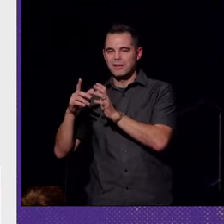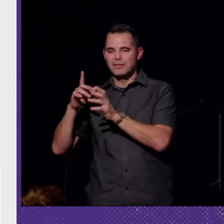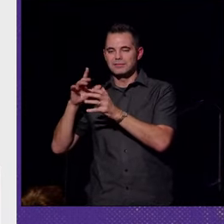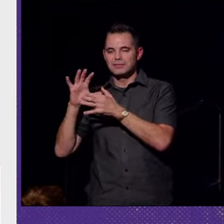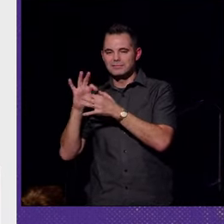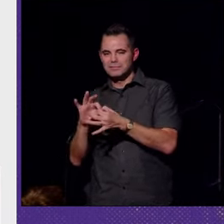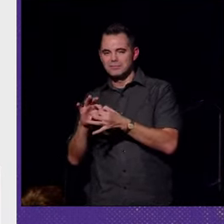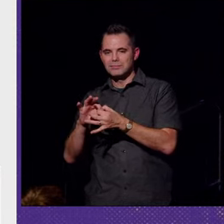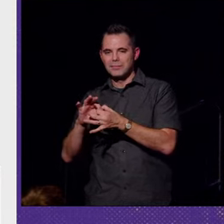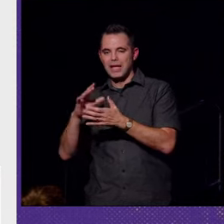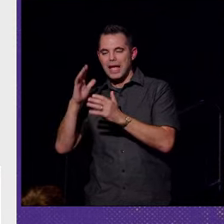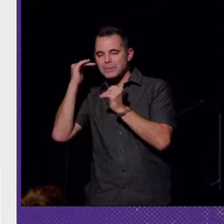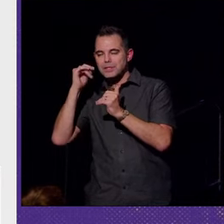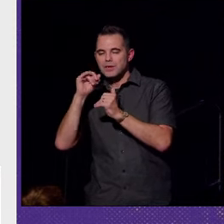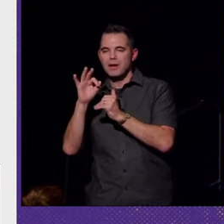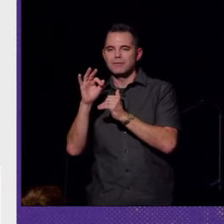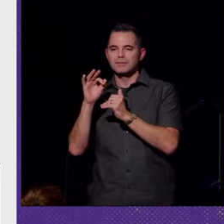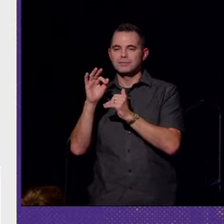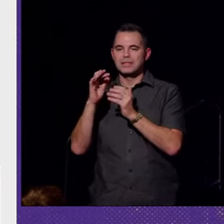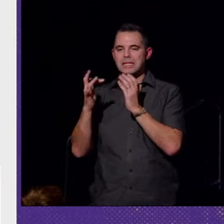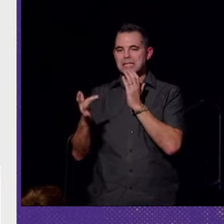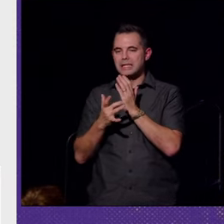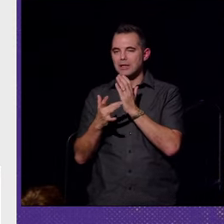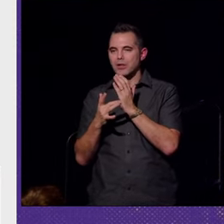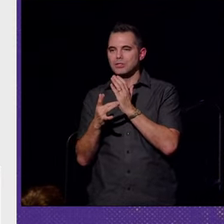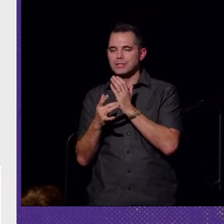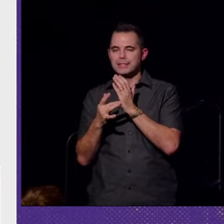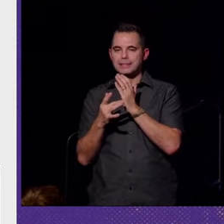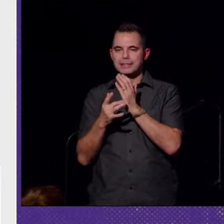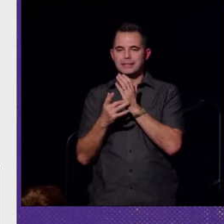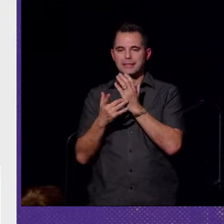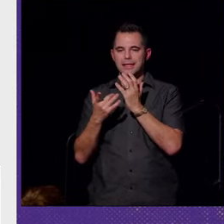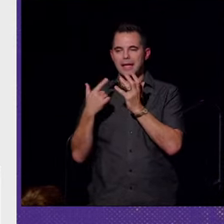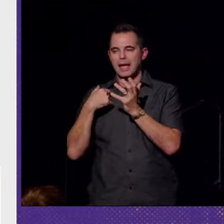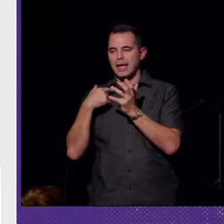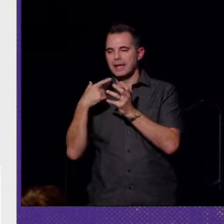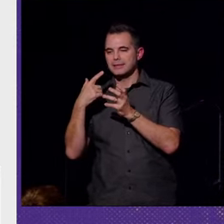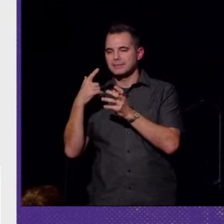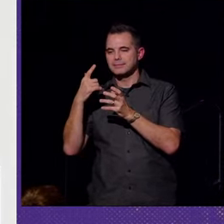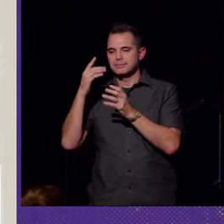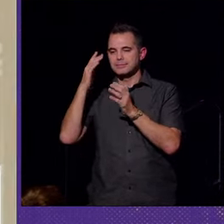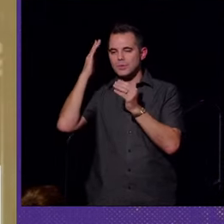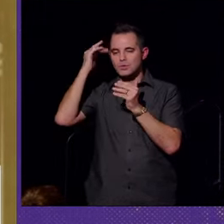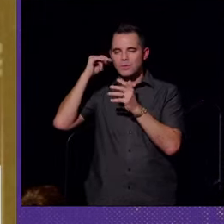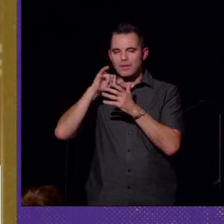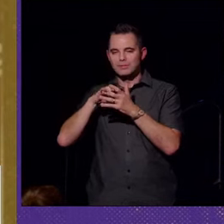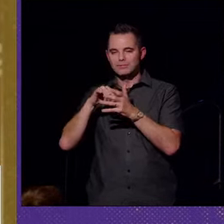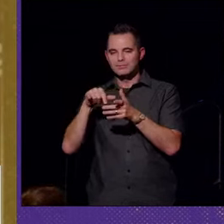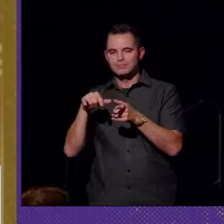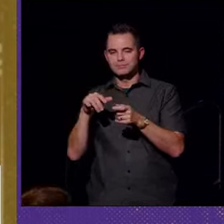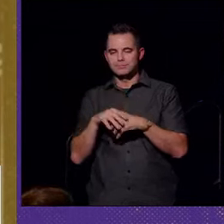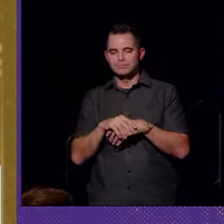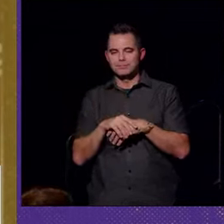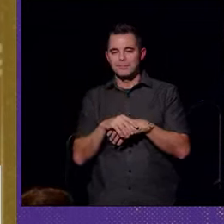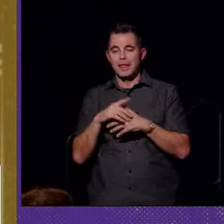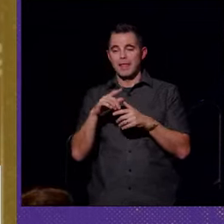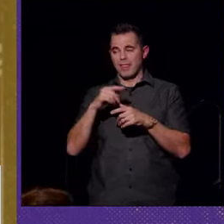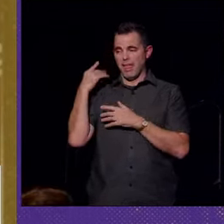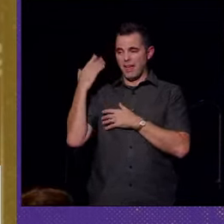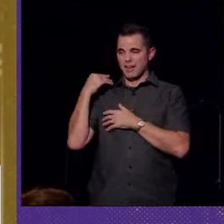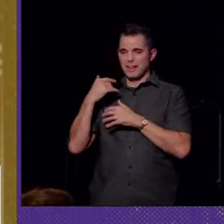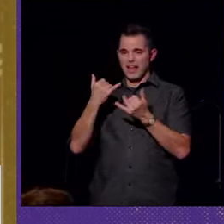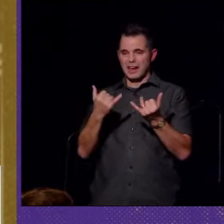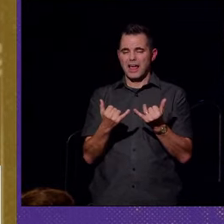to expectations of technology and citizenship. Then and now,